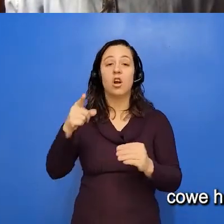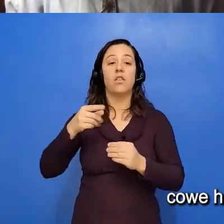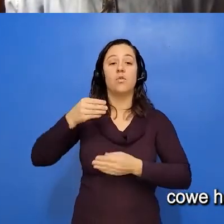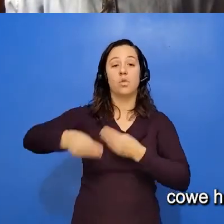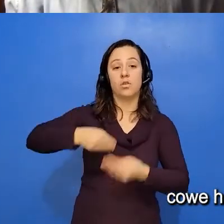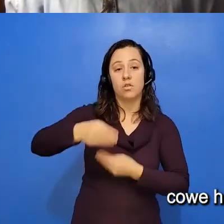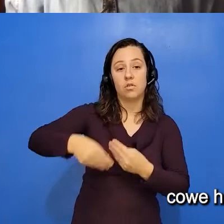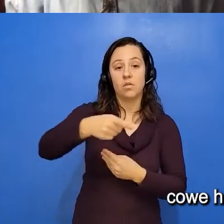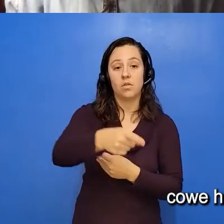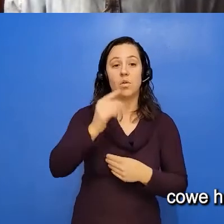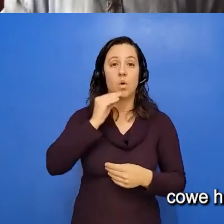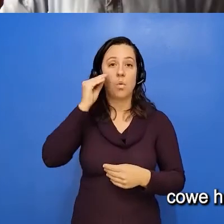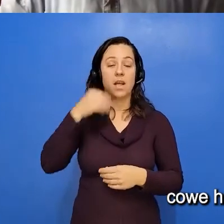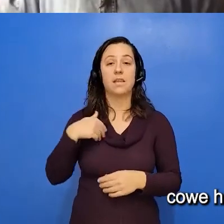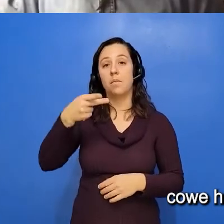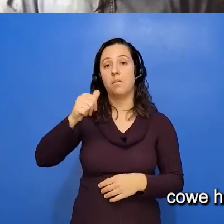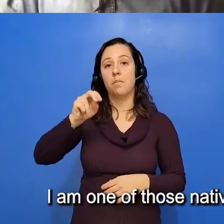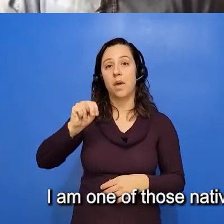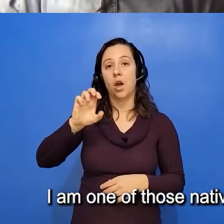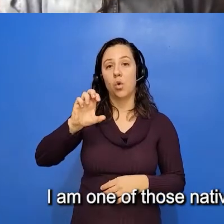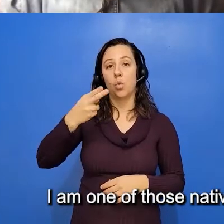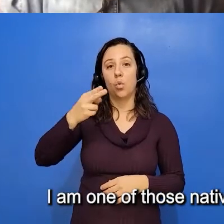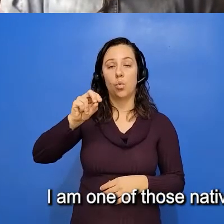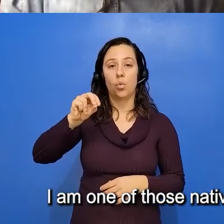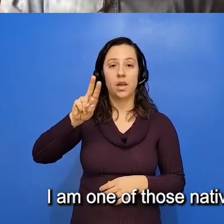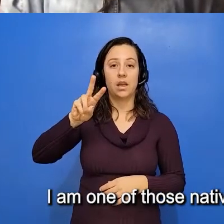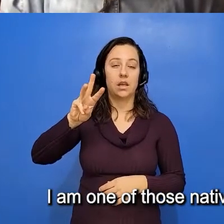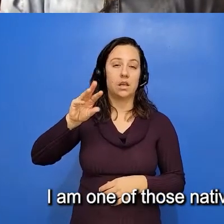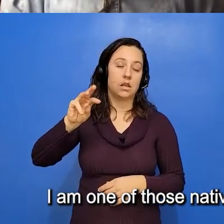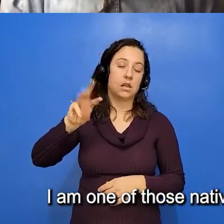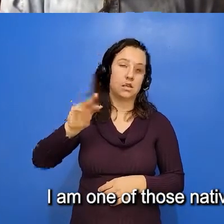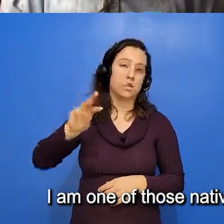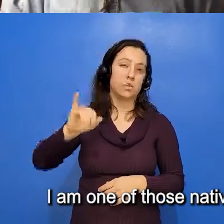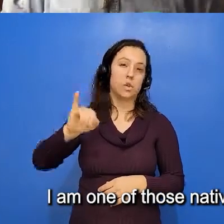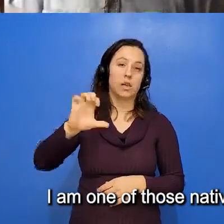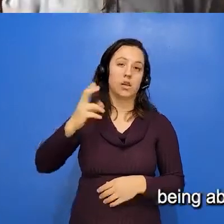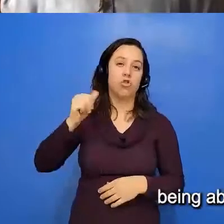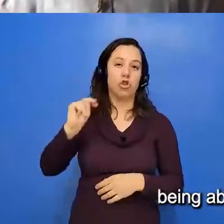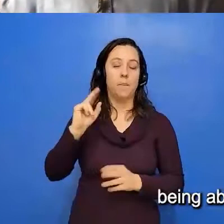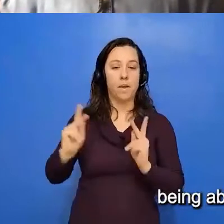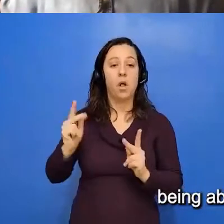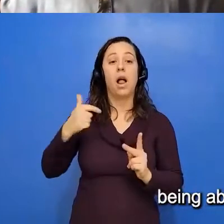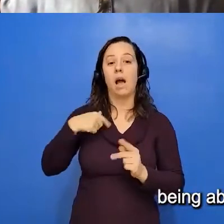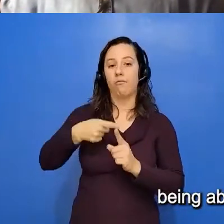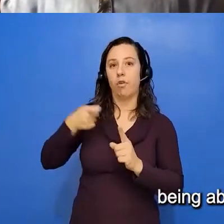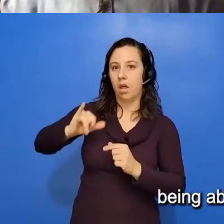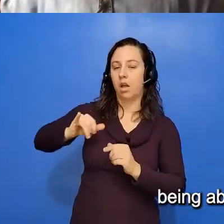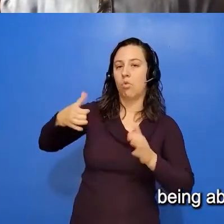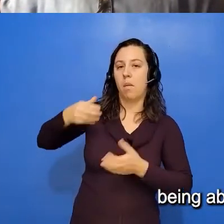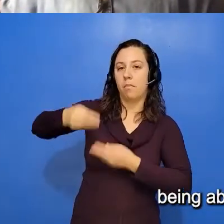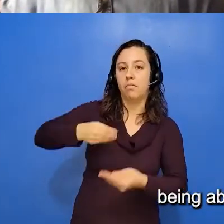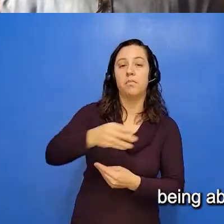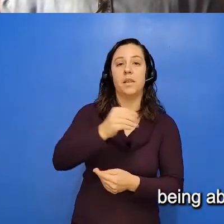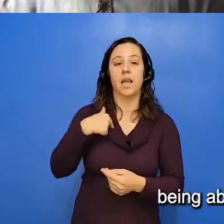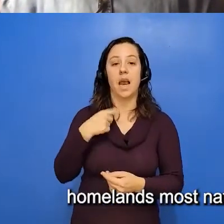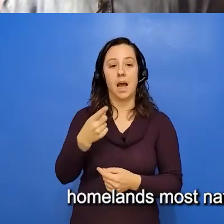Pionkowichem Luceño people. am Pionkowichem, I'm Luceño, so I'm one of those Native persons that has the good fortune of being able